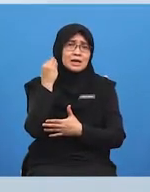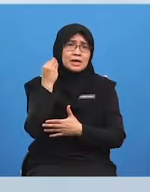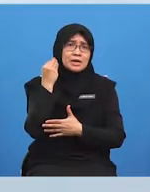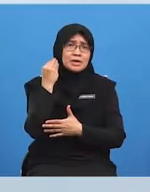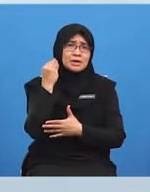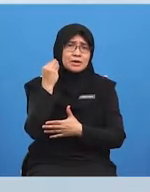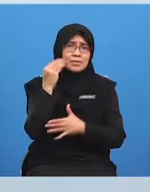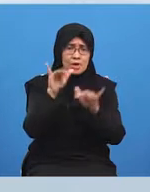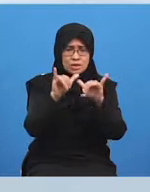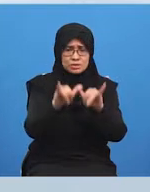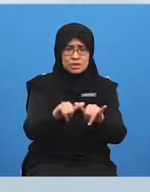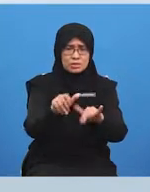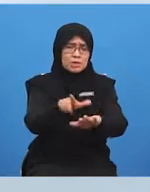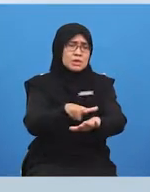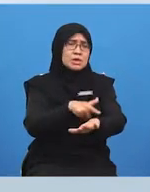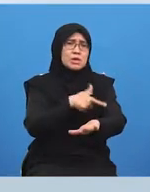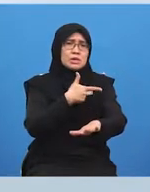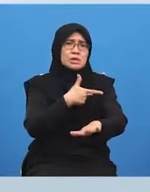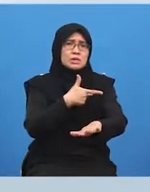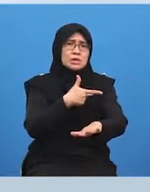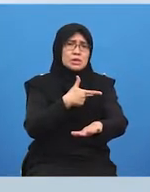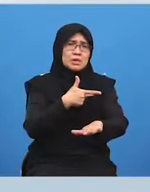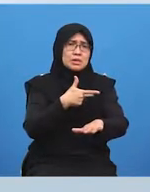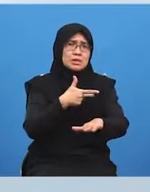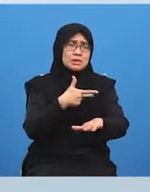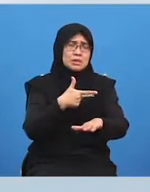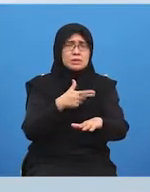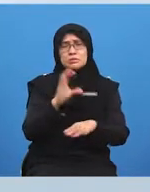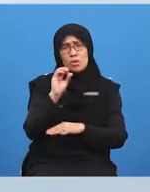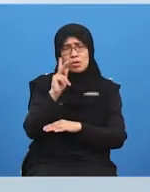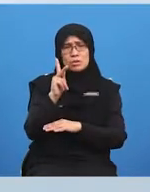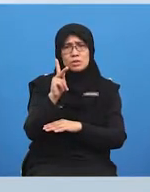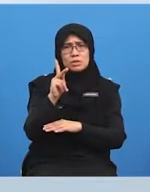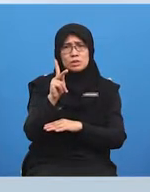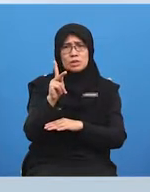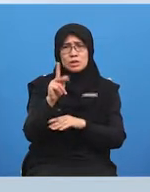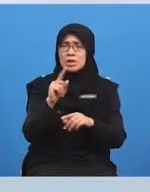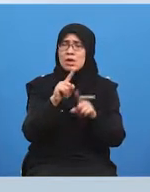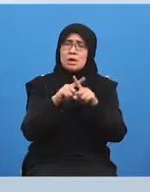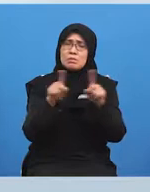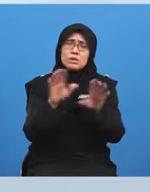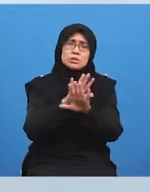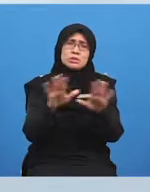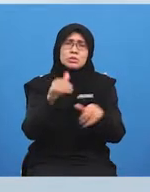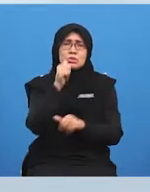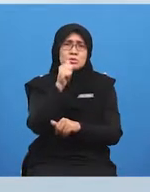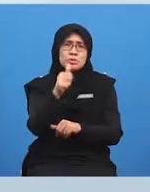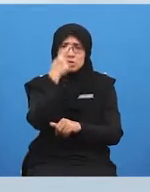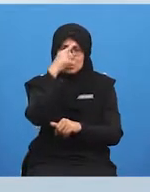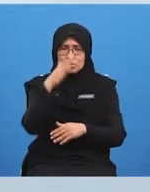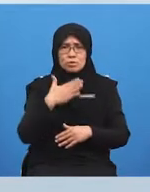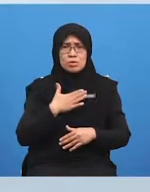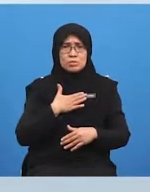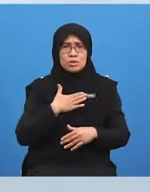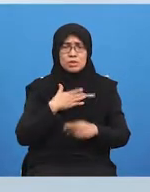oh well staying up late is really fun but i know that is not good for me i'd like to go